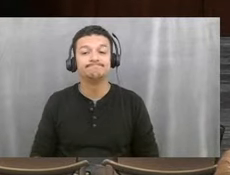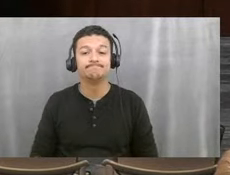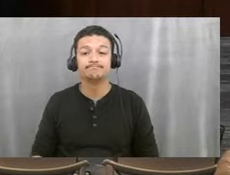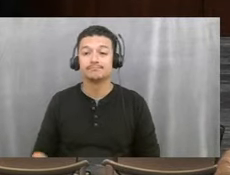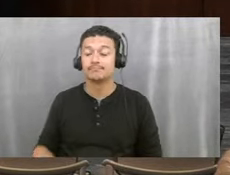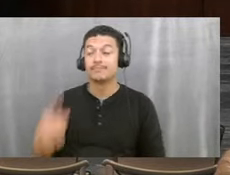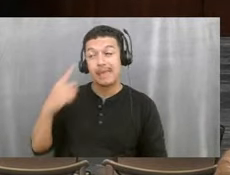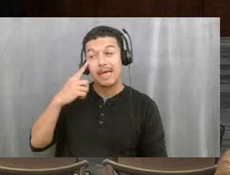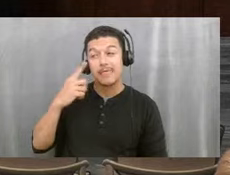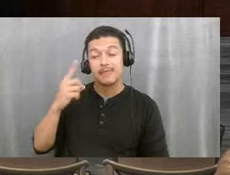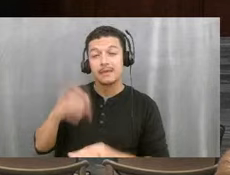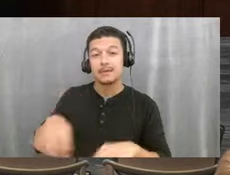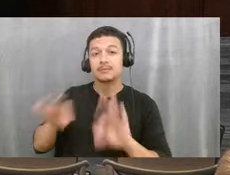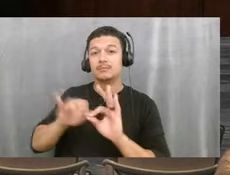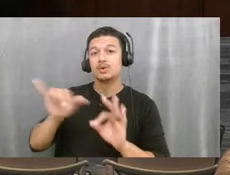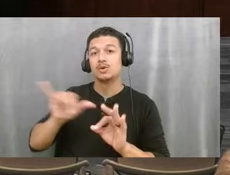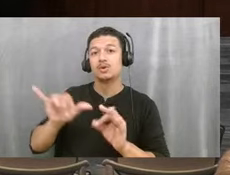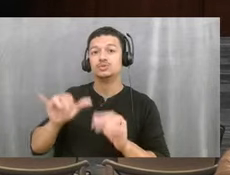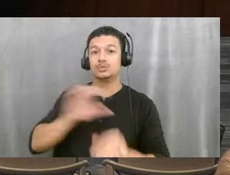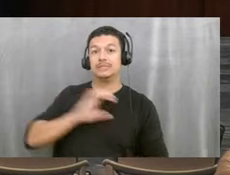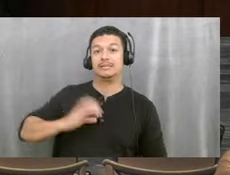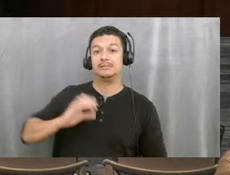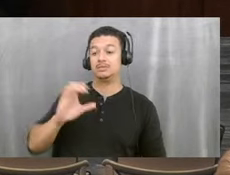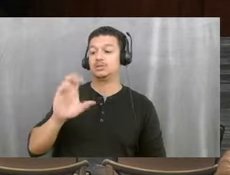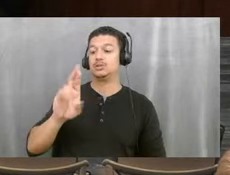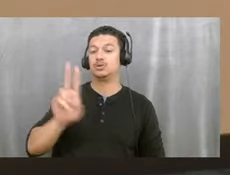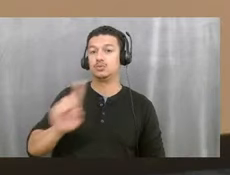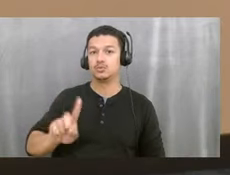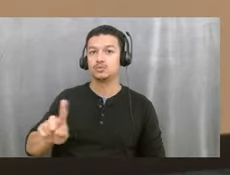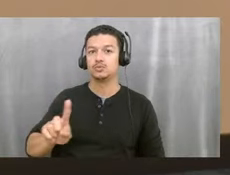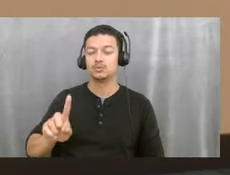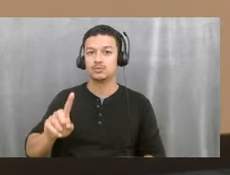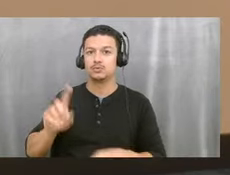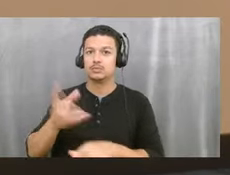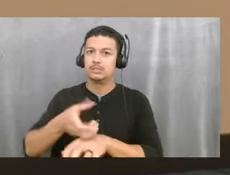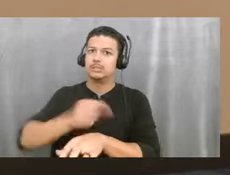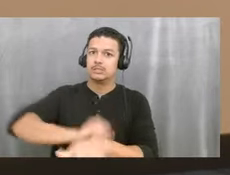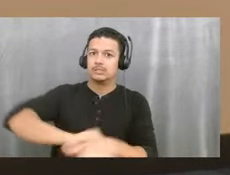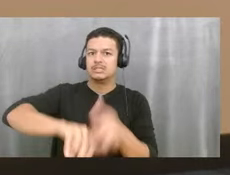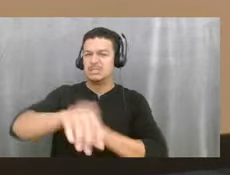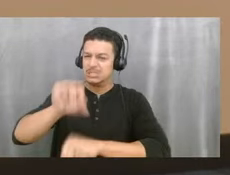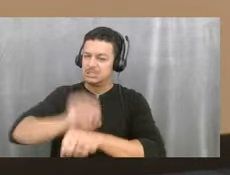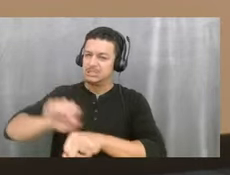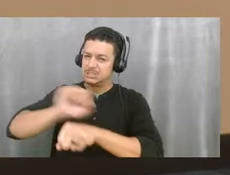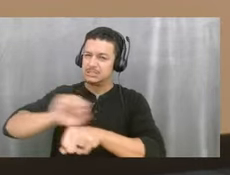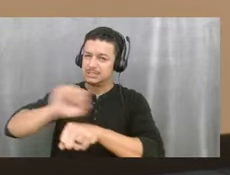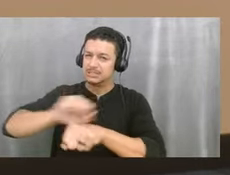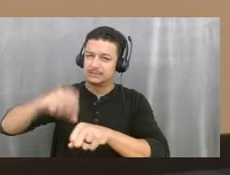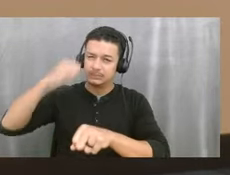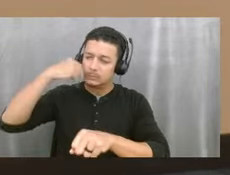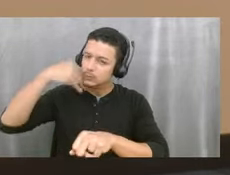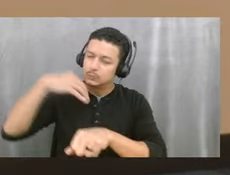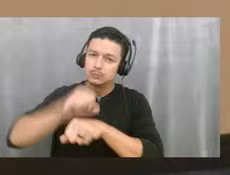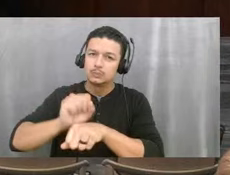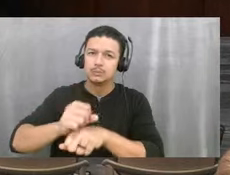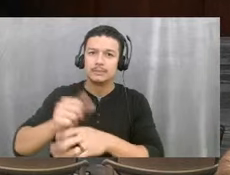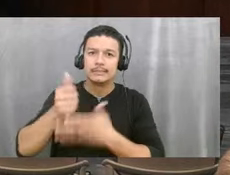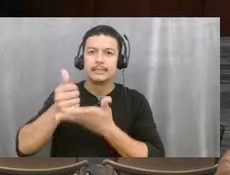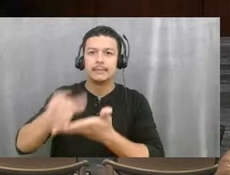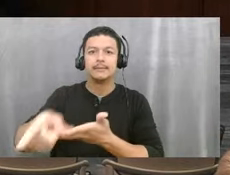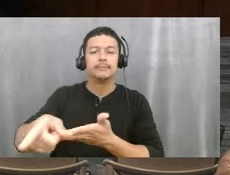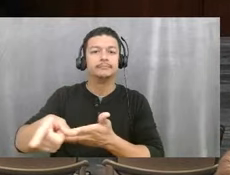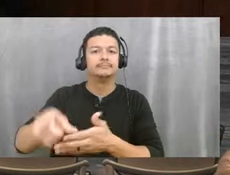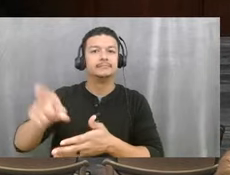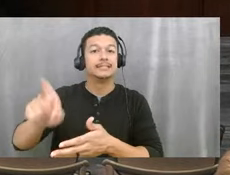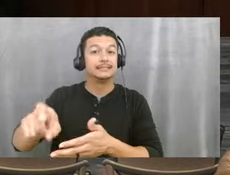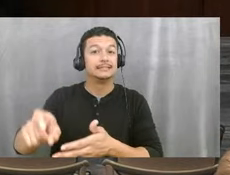Commissioner Cruz has worked tirelessly behind the scenes for a very, very long time to make sure this individual got the help that he needed. So I think she